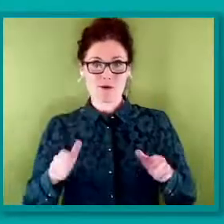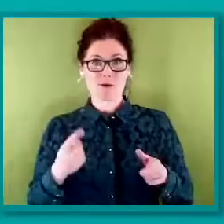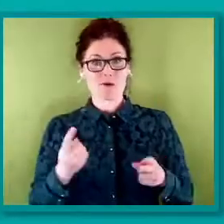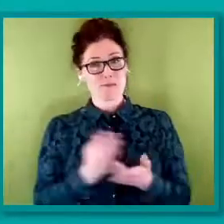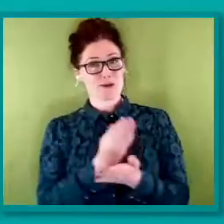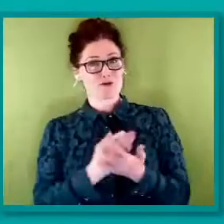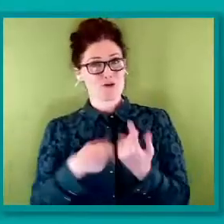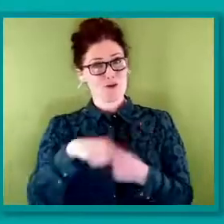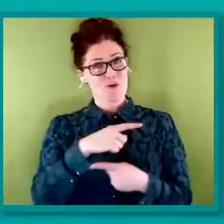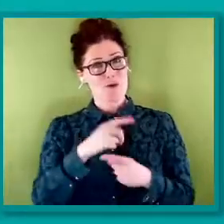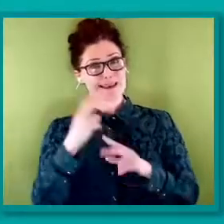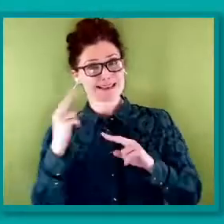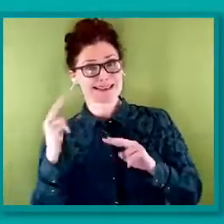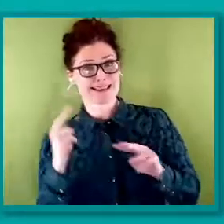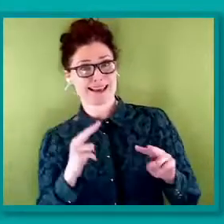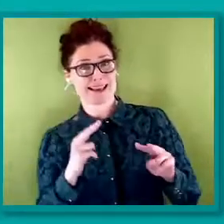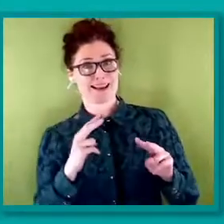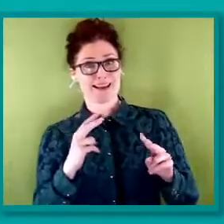And here.